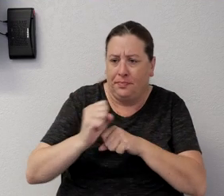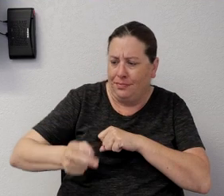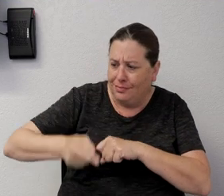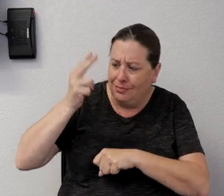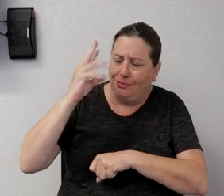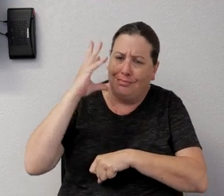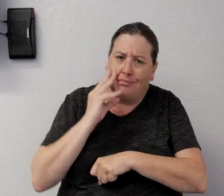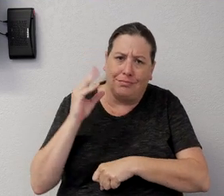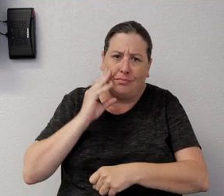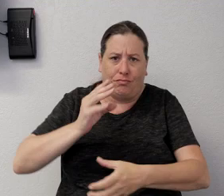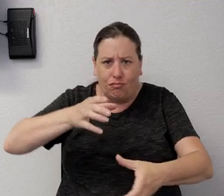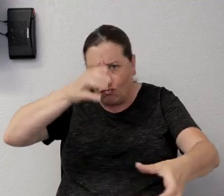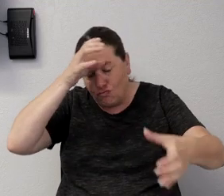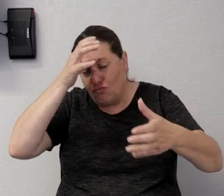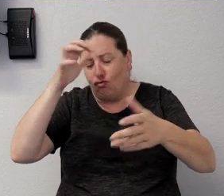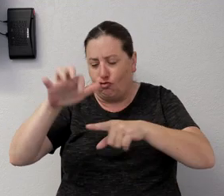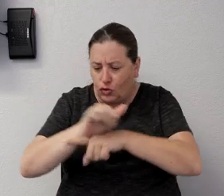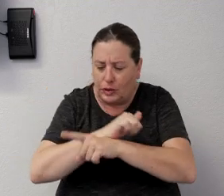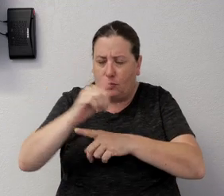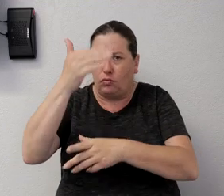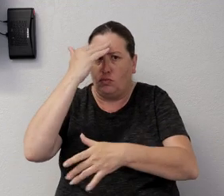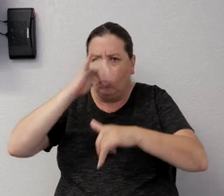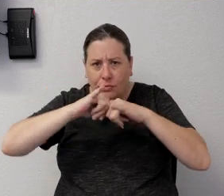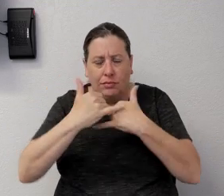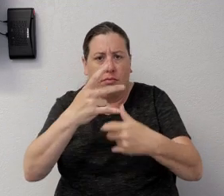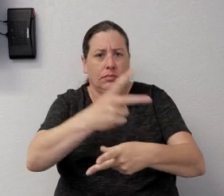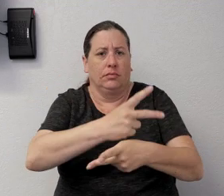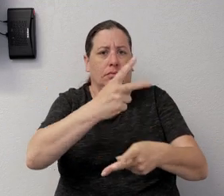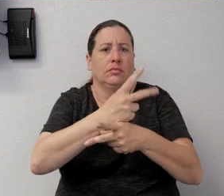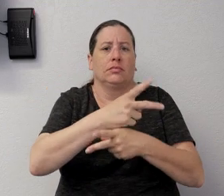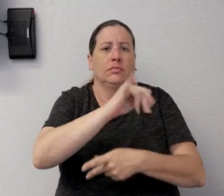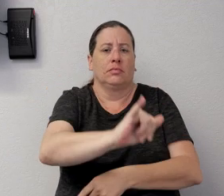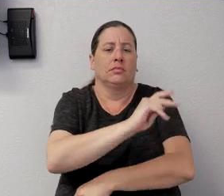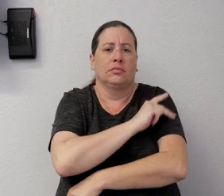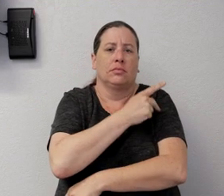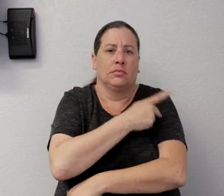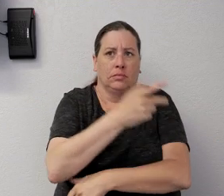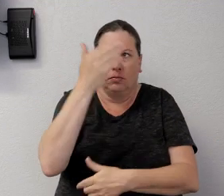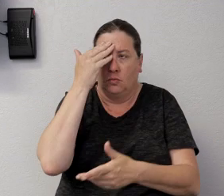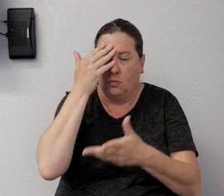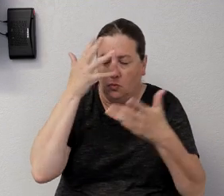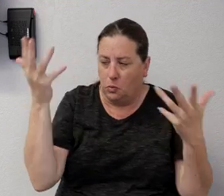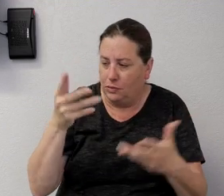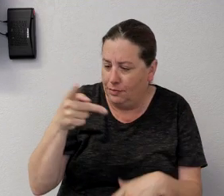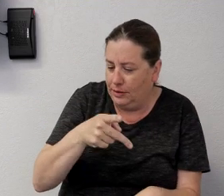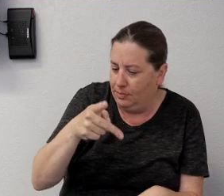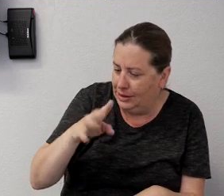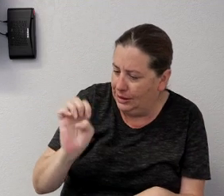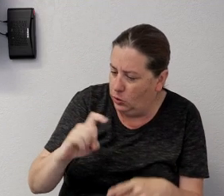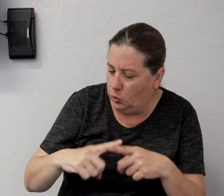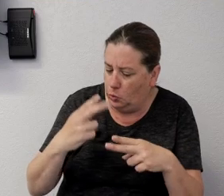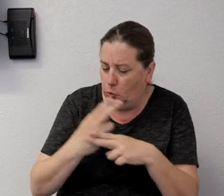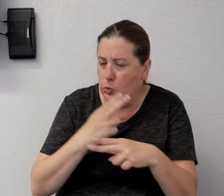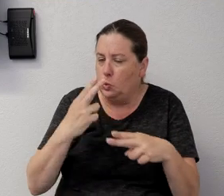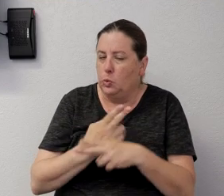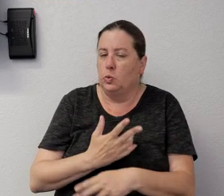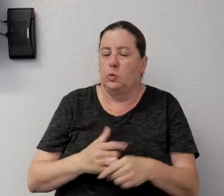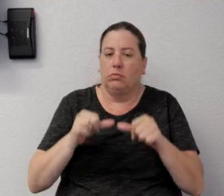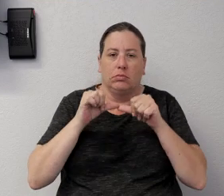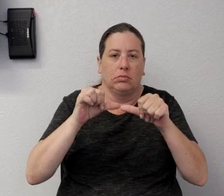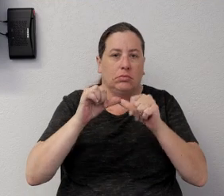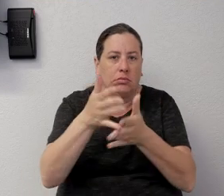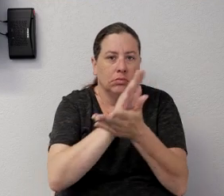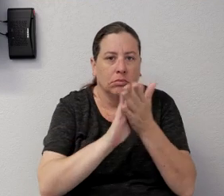caring for these patients. They know exactly what PPE to use. They're constantly disinfecting, you know, greatly